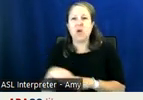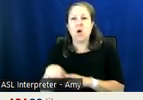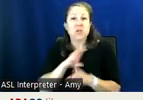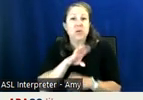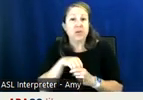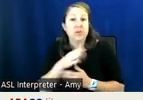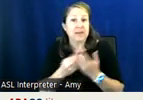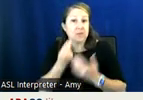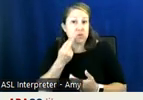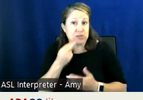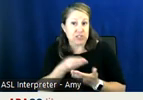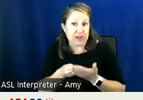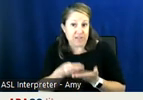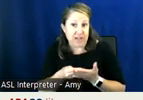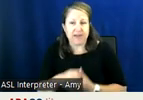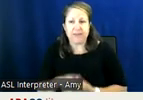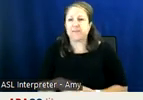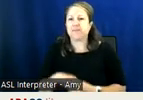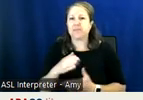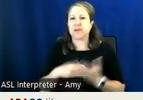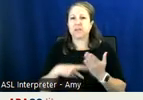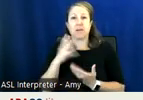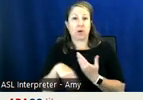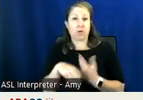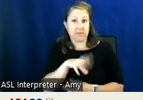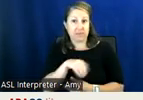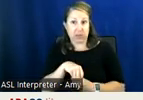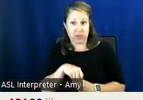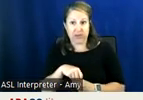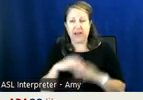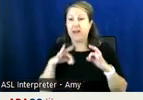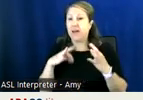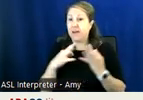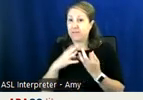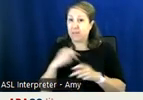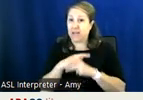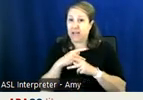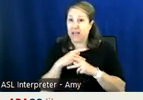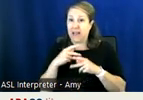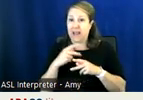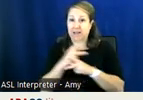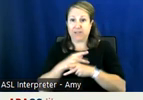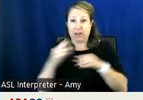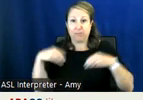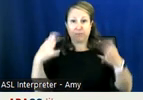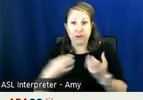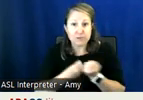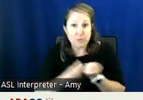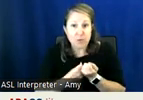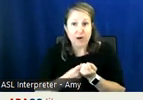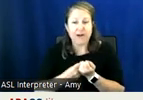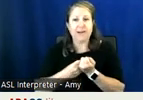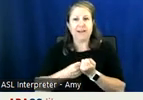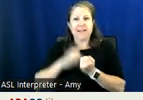are included in um are the um family and caregiver supports senior volunteer development